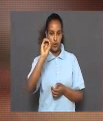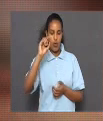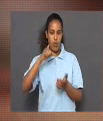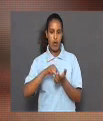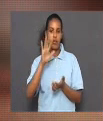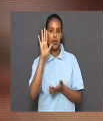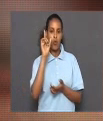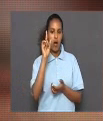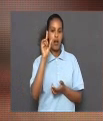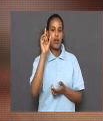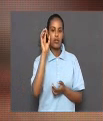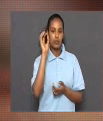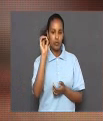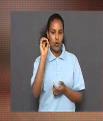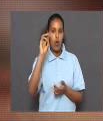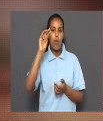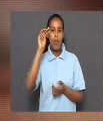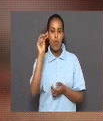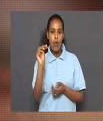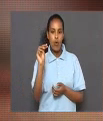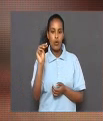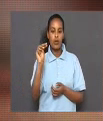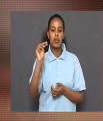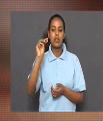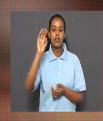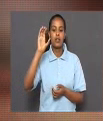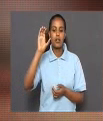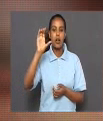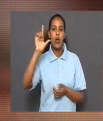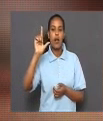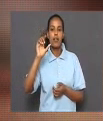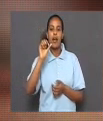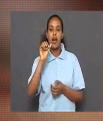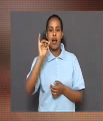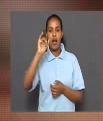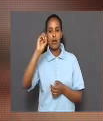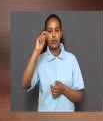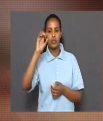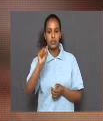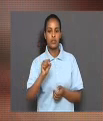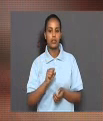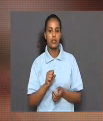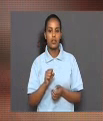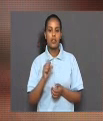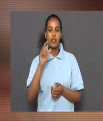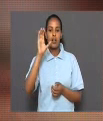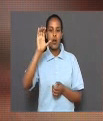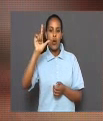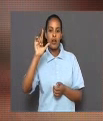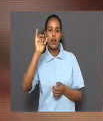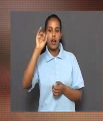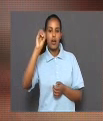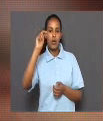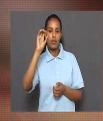.10 molar of chloride ions. The chloride